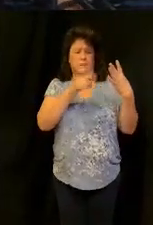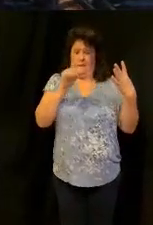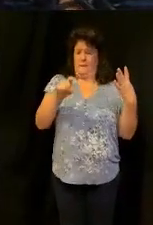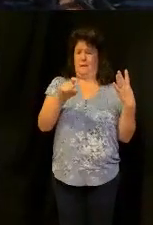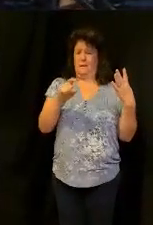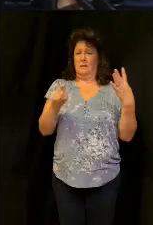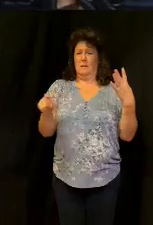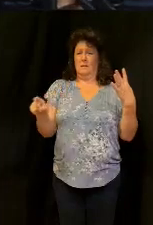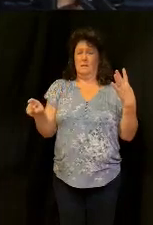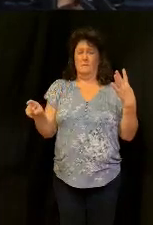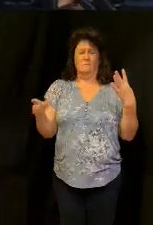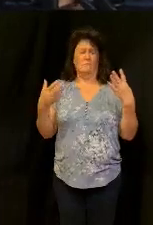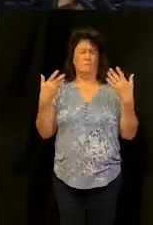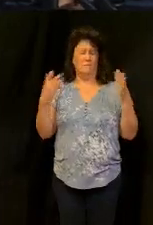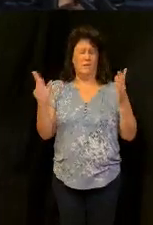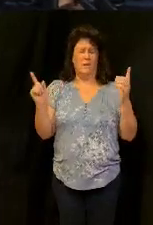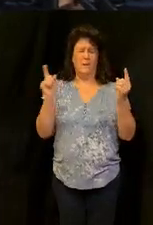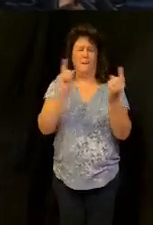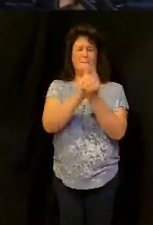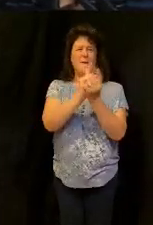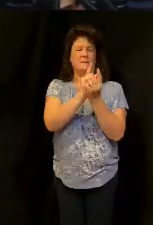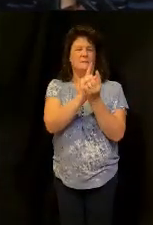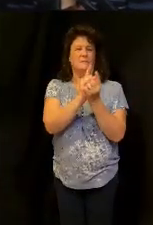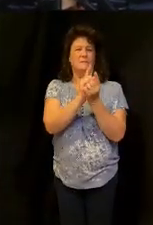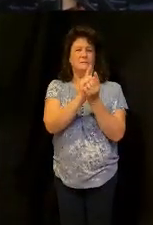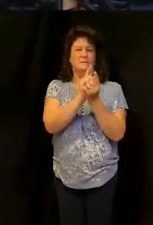may have abundance for what